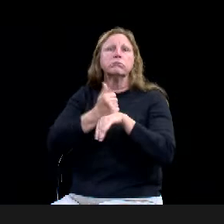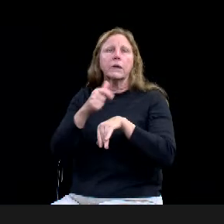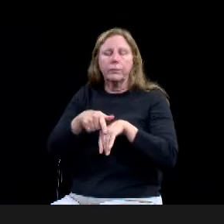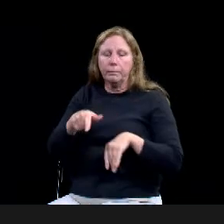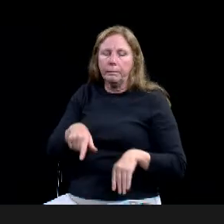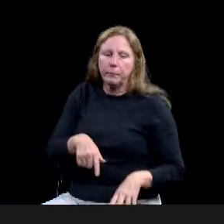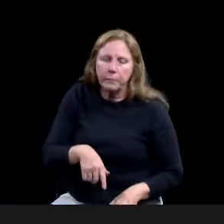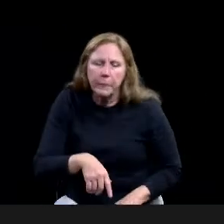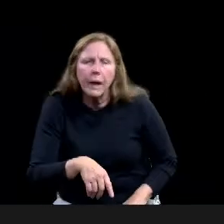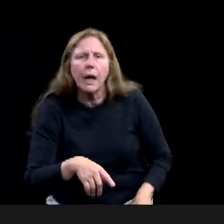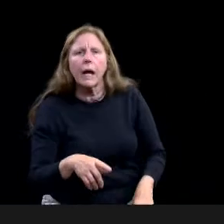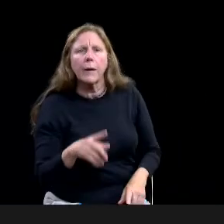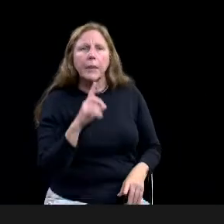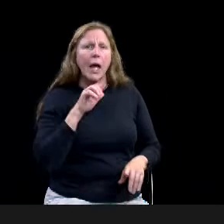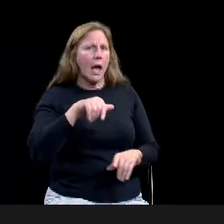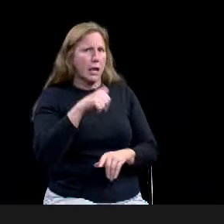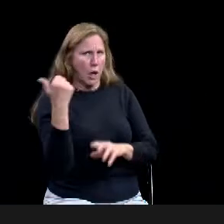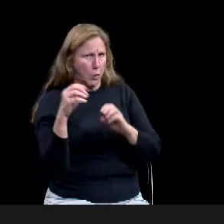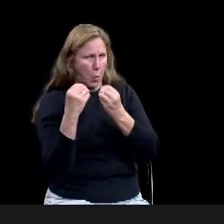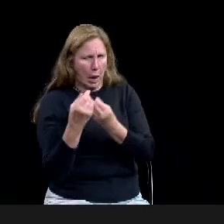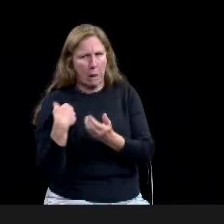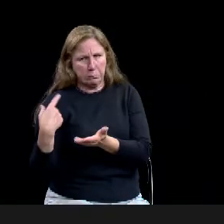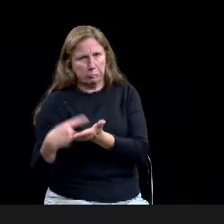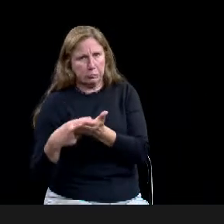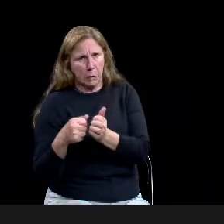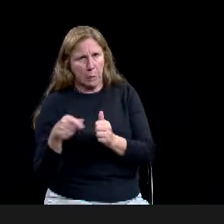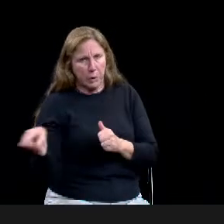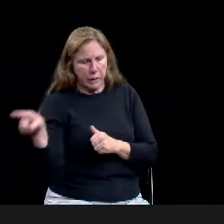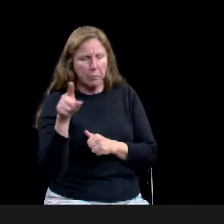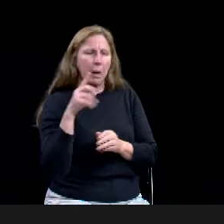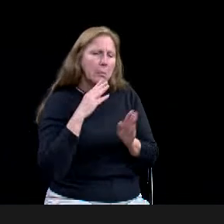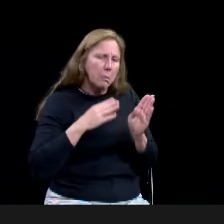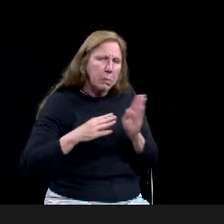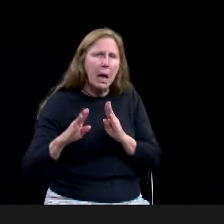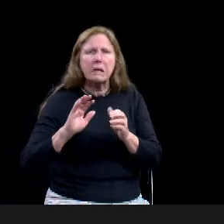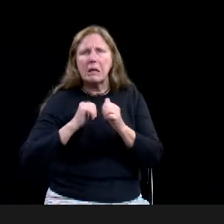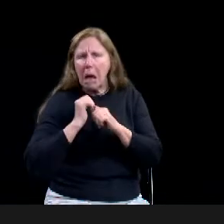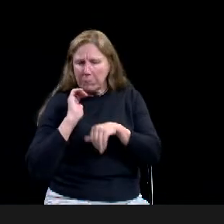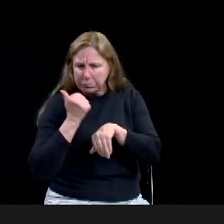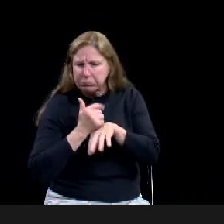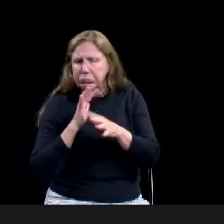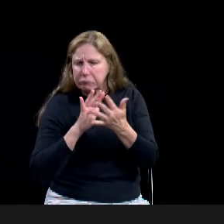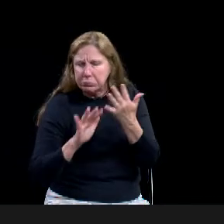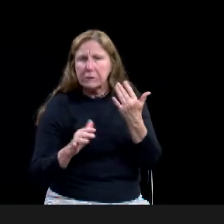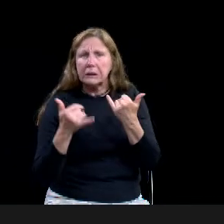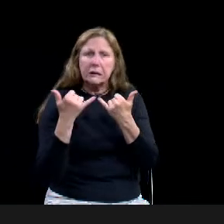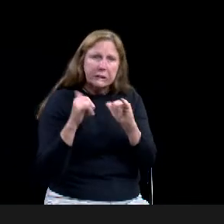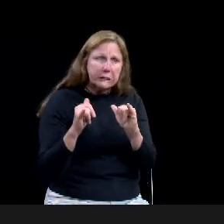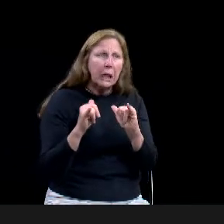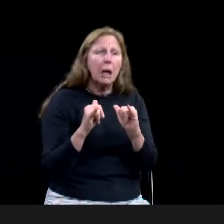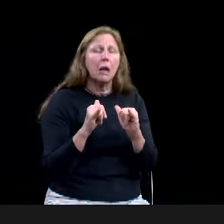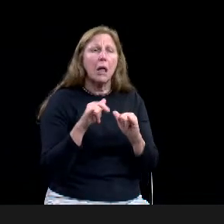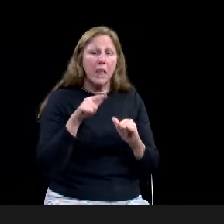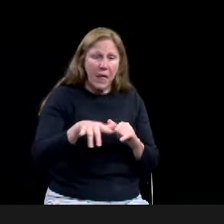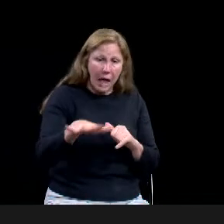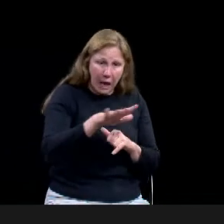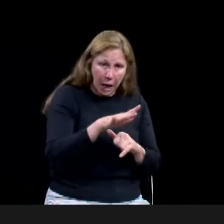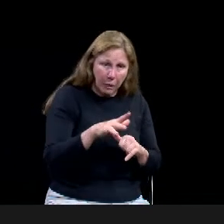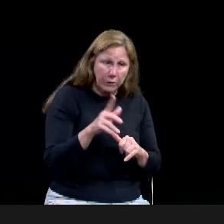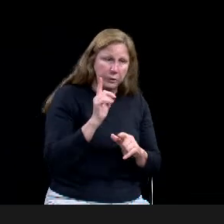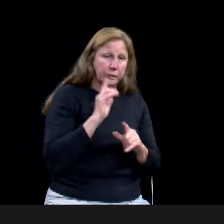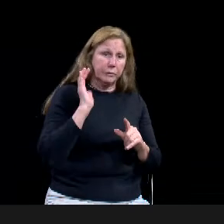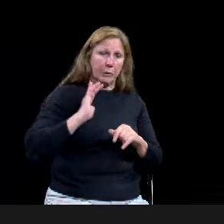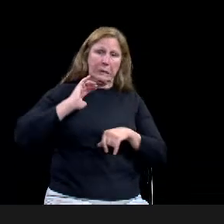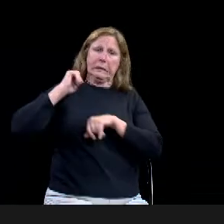applicable to where we are in place at this time. Um, I have some concerns mainly because, um, while I